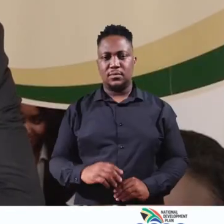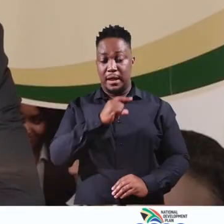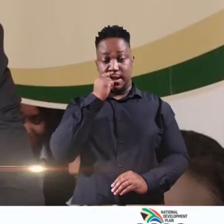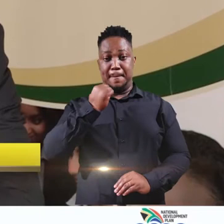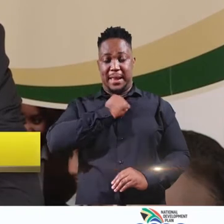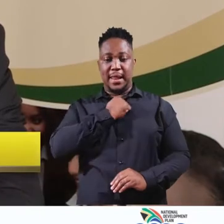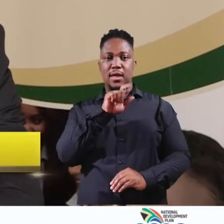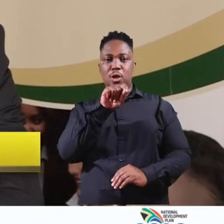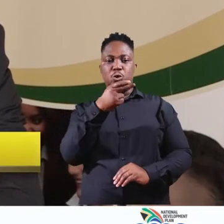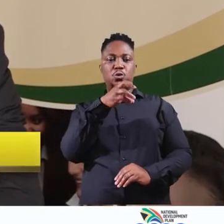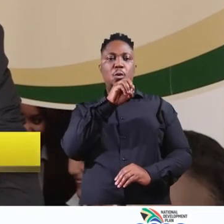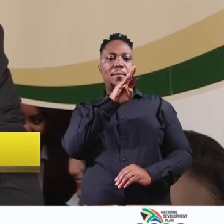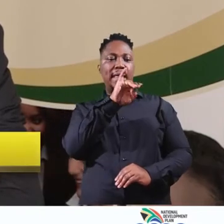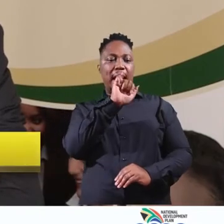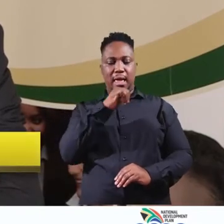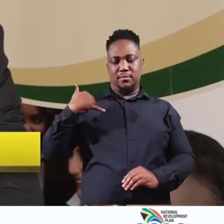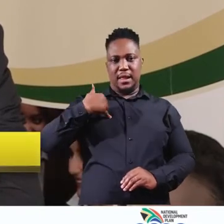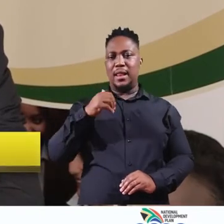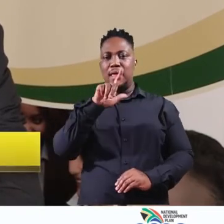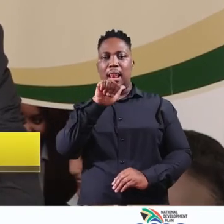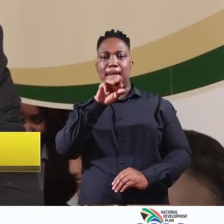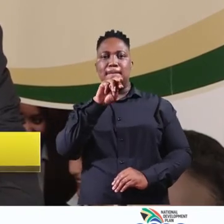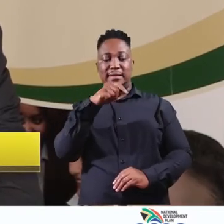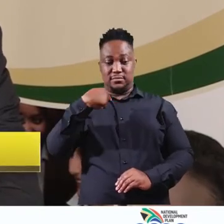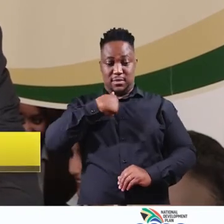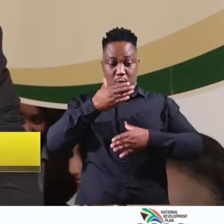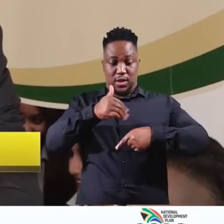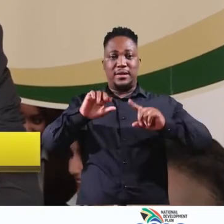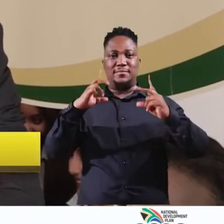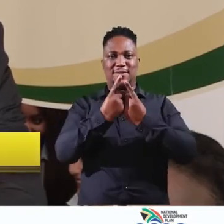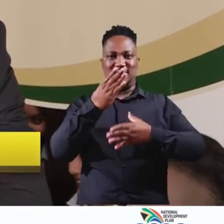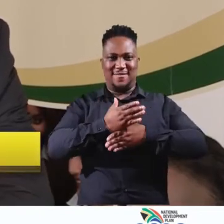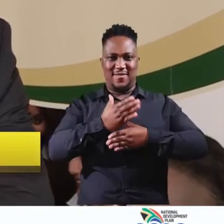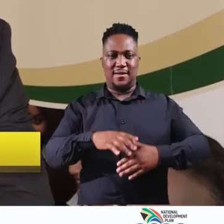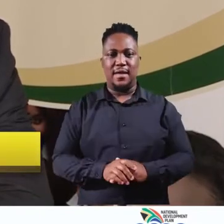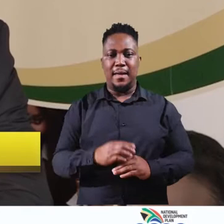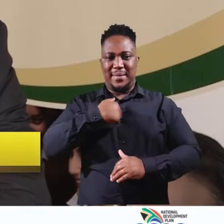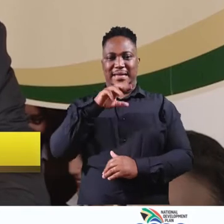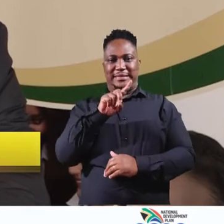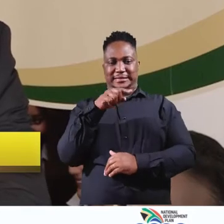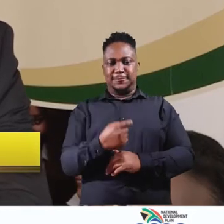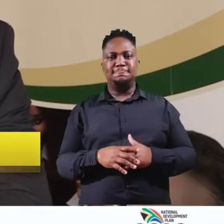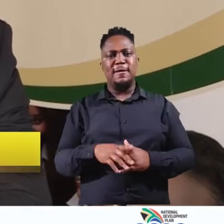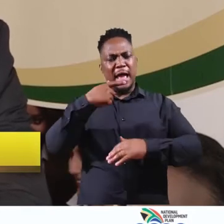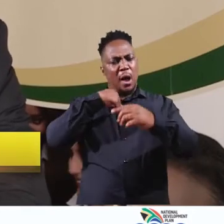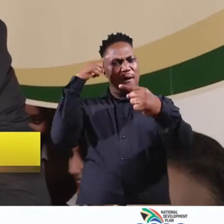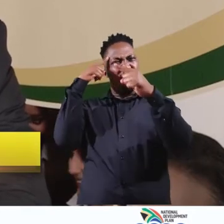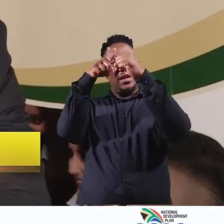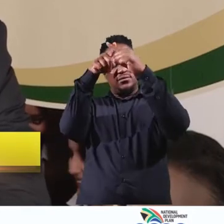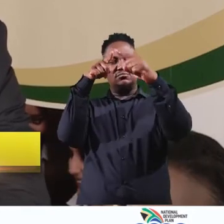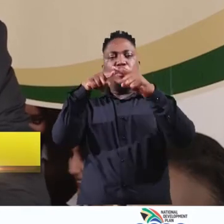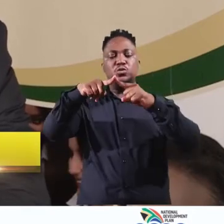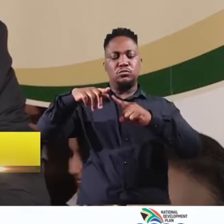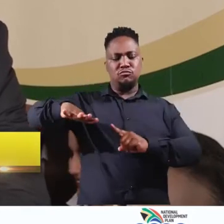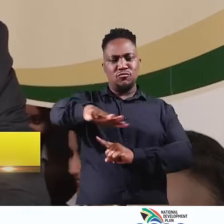My name is Toby Lellamati, I'm the Director General of the Department of Labor. Our vision as the Department of Labor is to